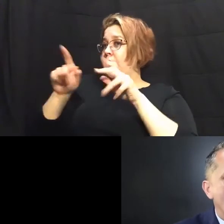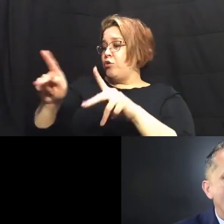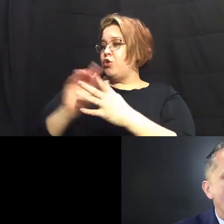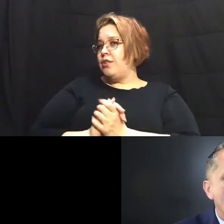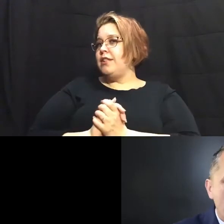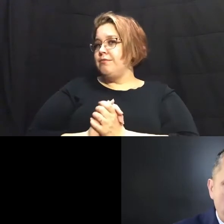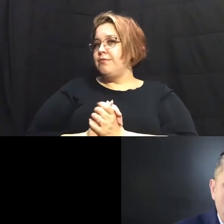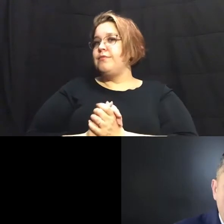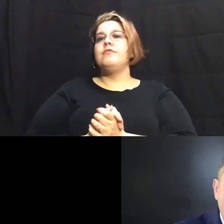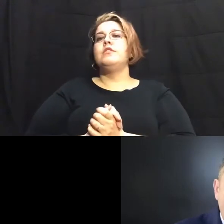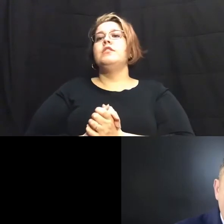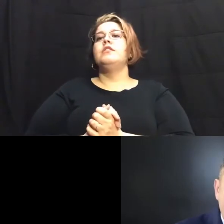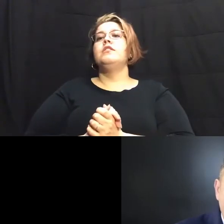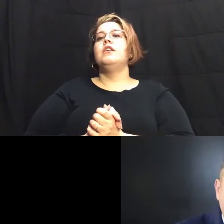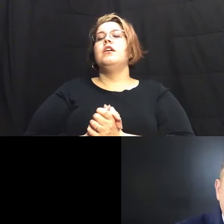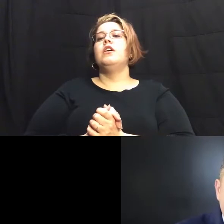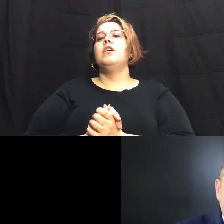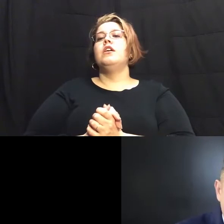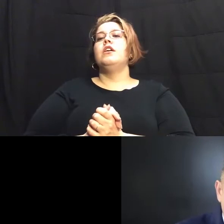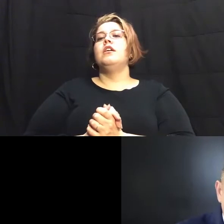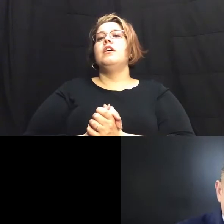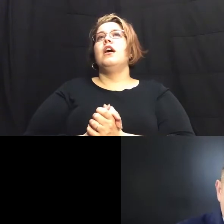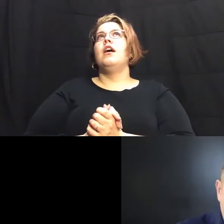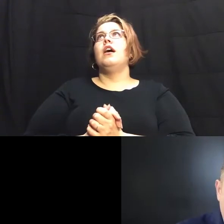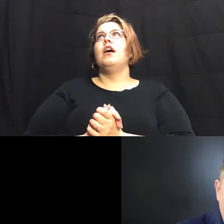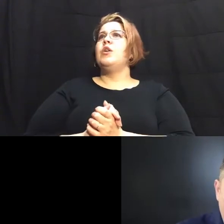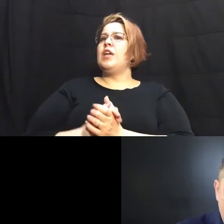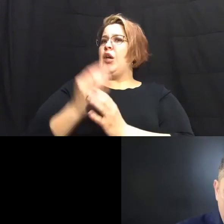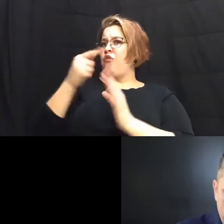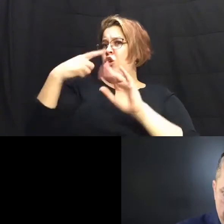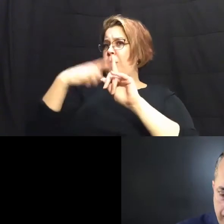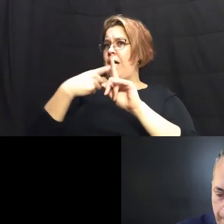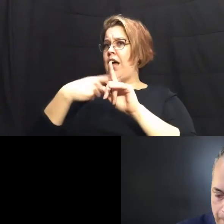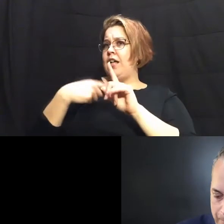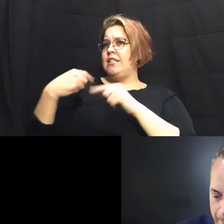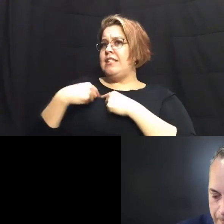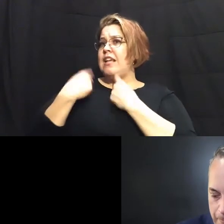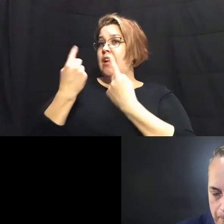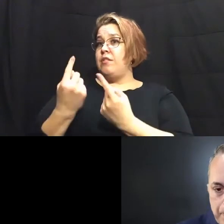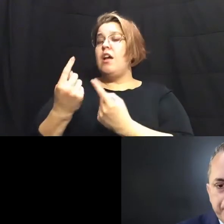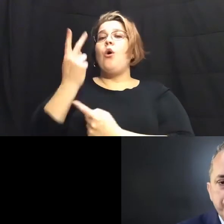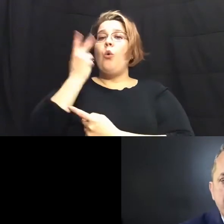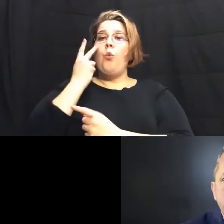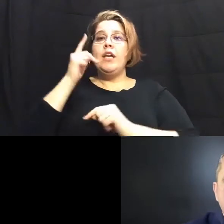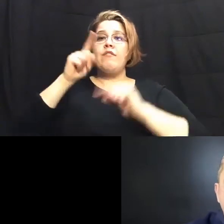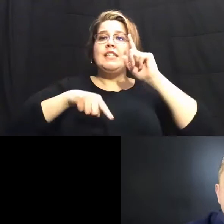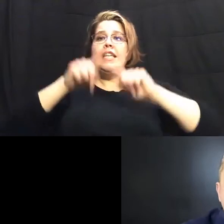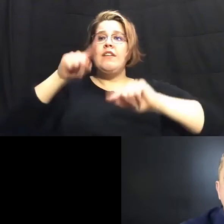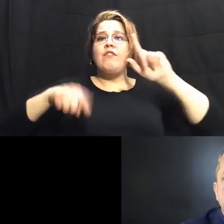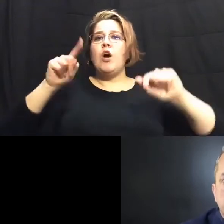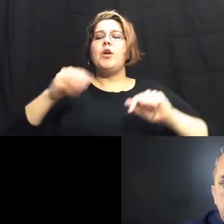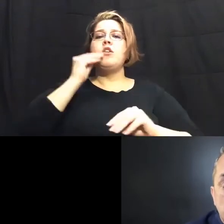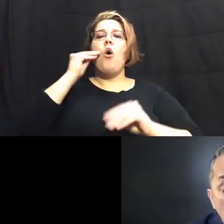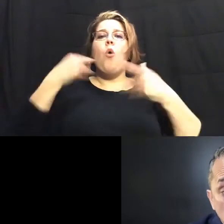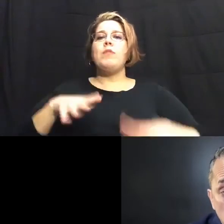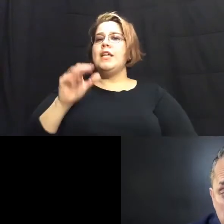over um over um the last couple of months we have seen various sweeps of homeless